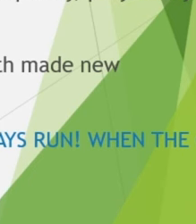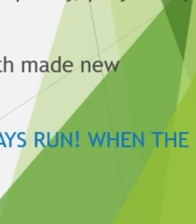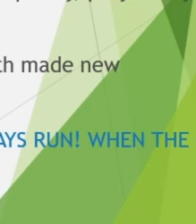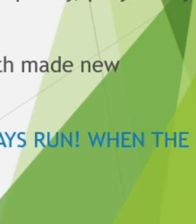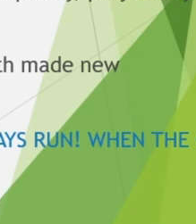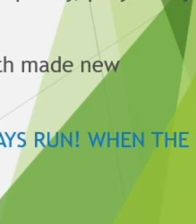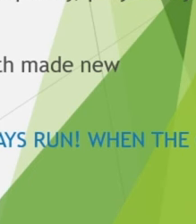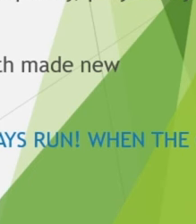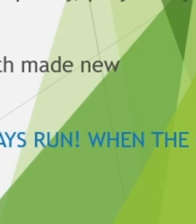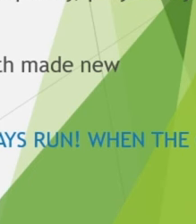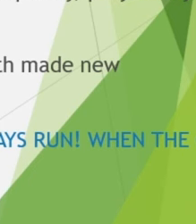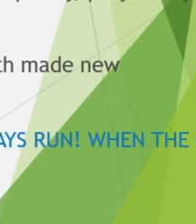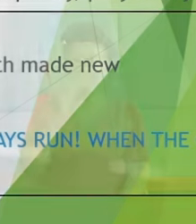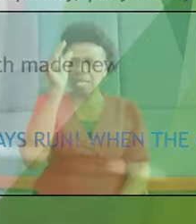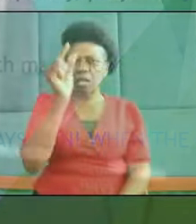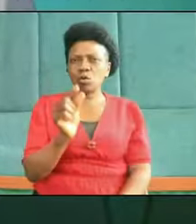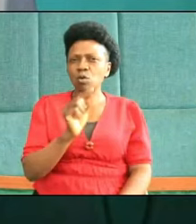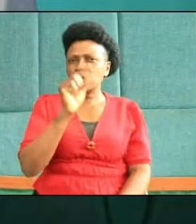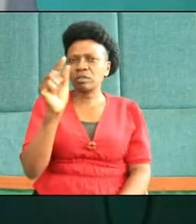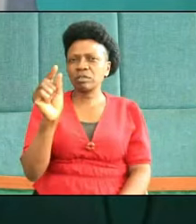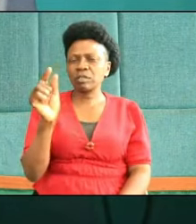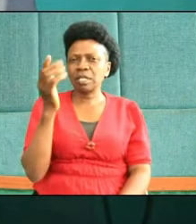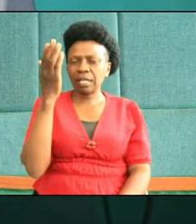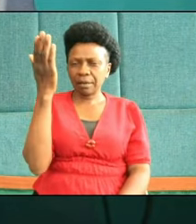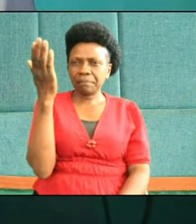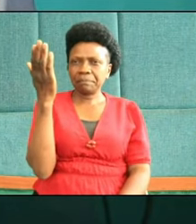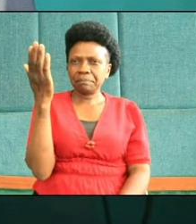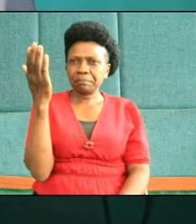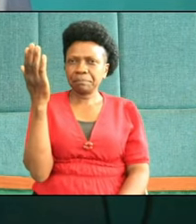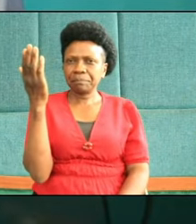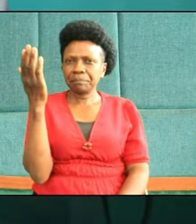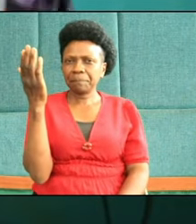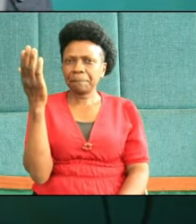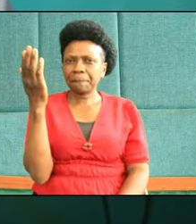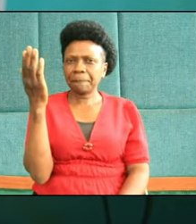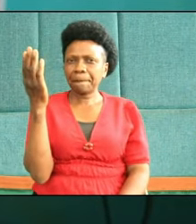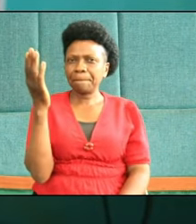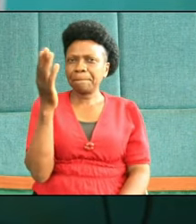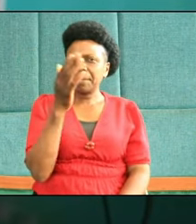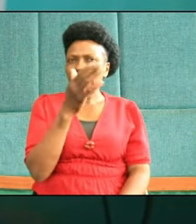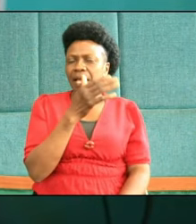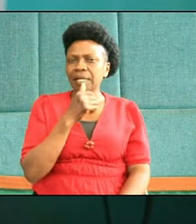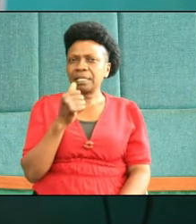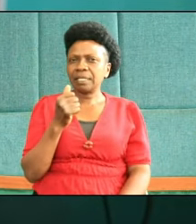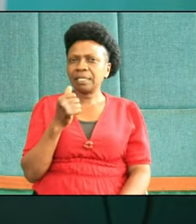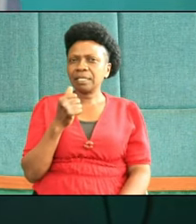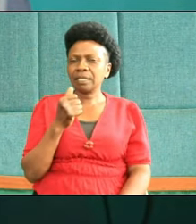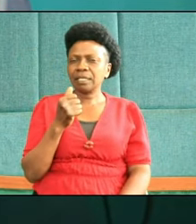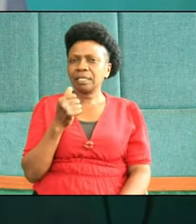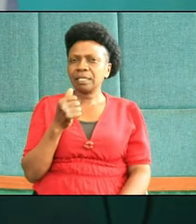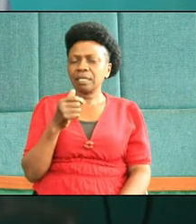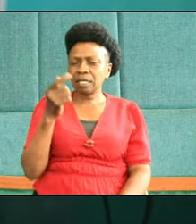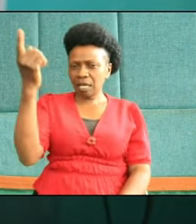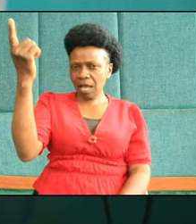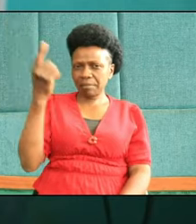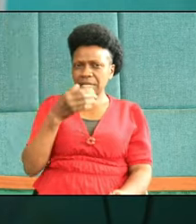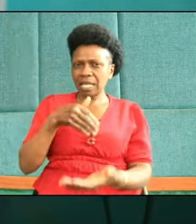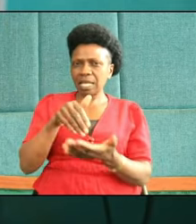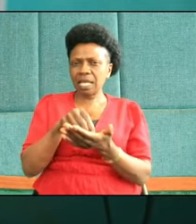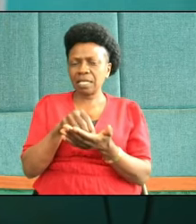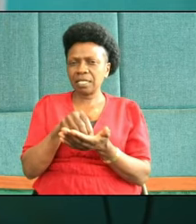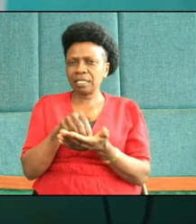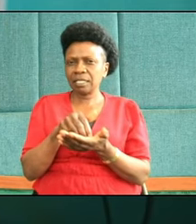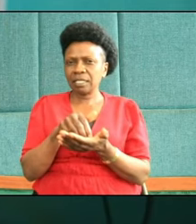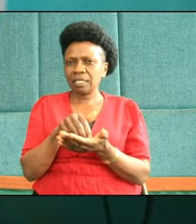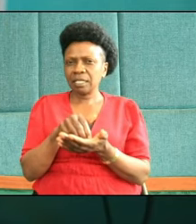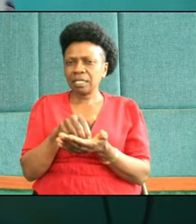for me at the cross of Calvary. And he rose again that me